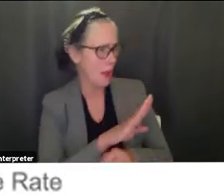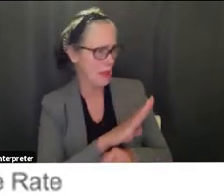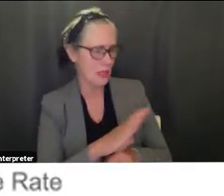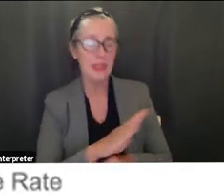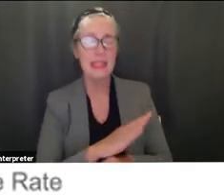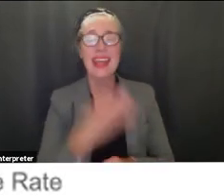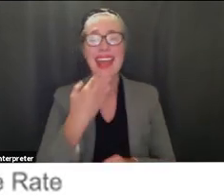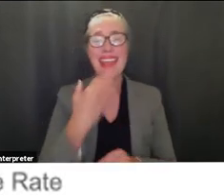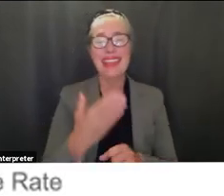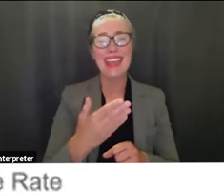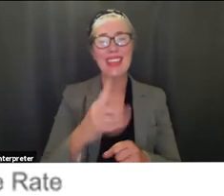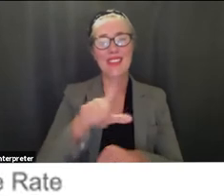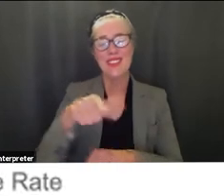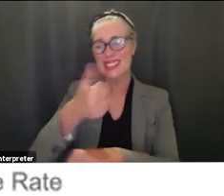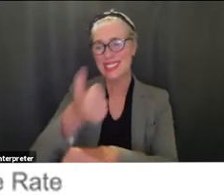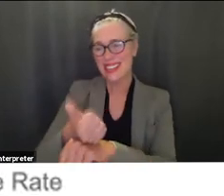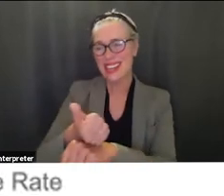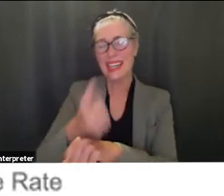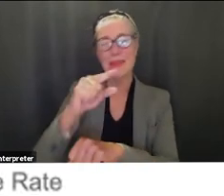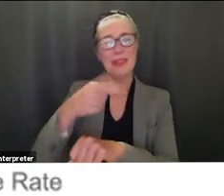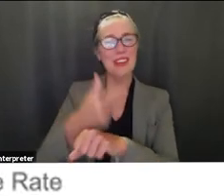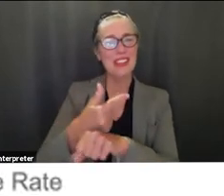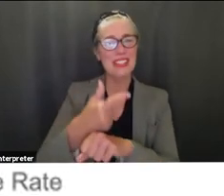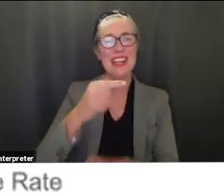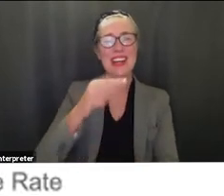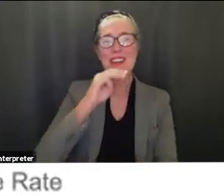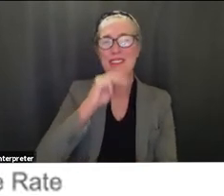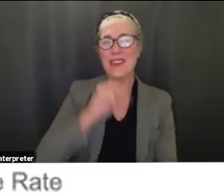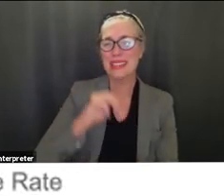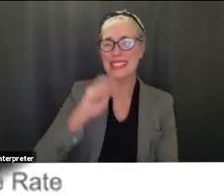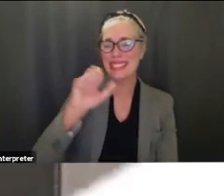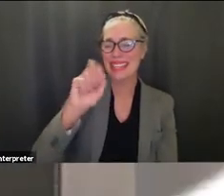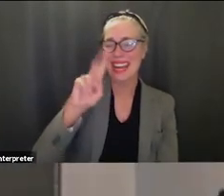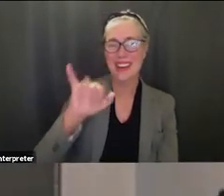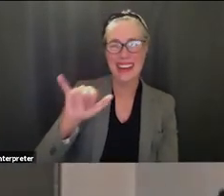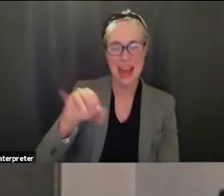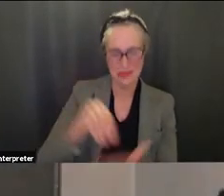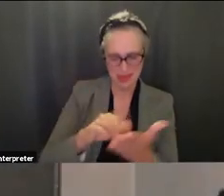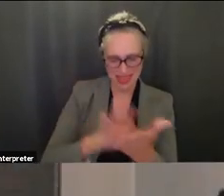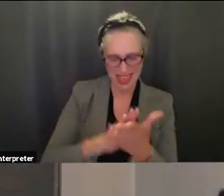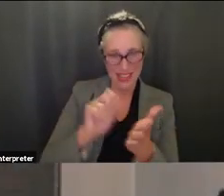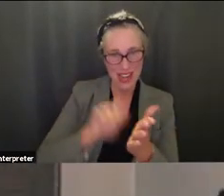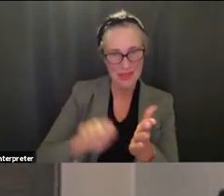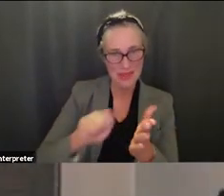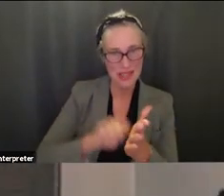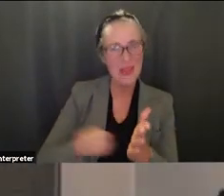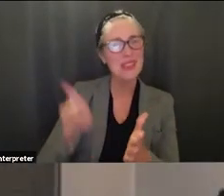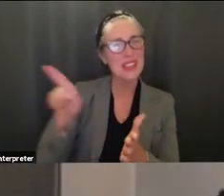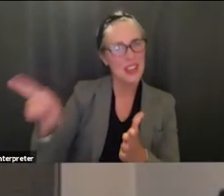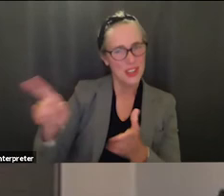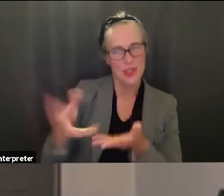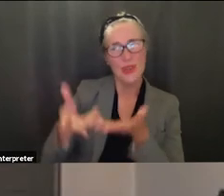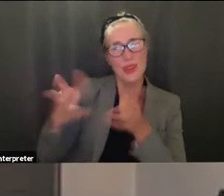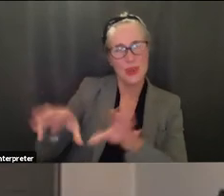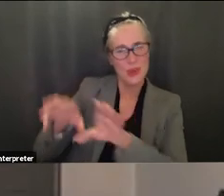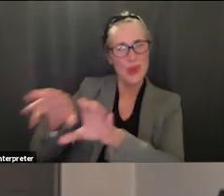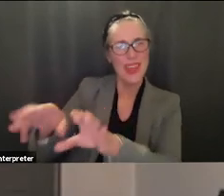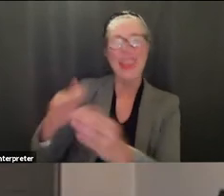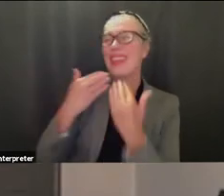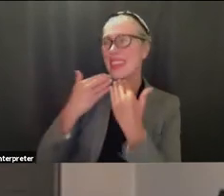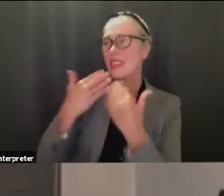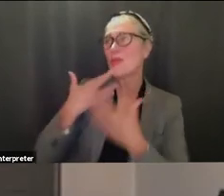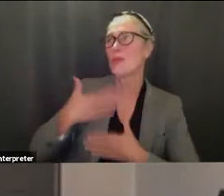for arranging the graduation miss carrie that actually i had that on my notes and as you said it so thank you i appreciate all the hard work